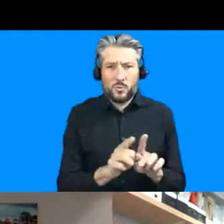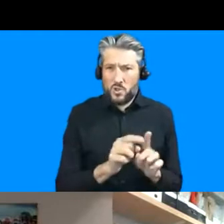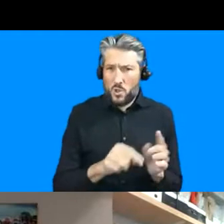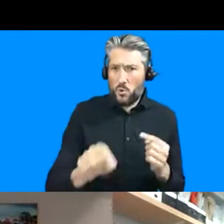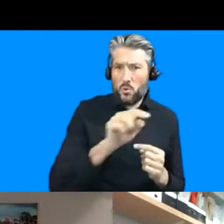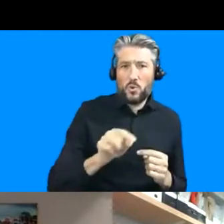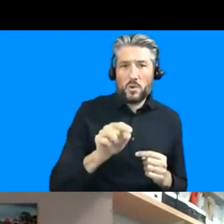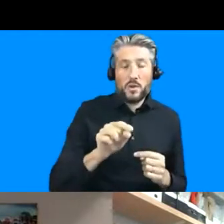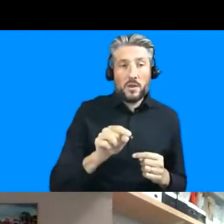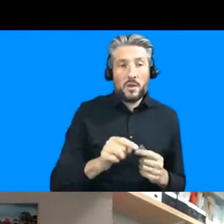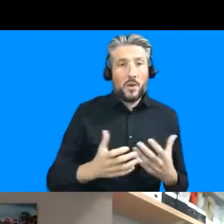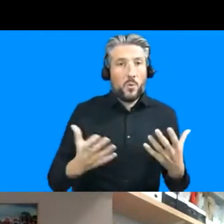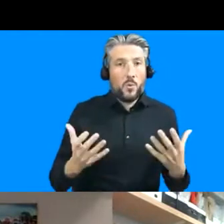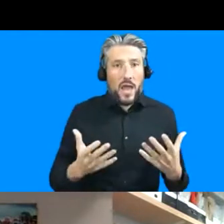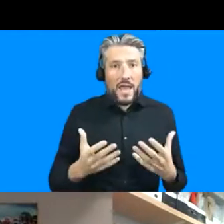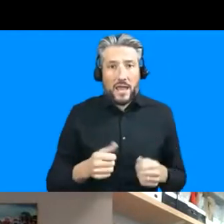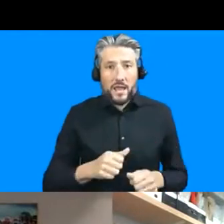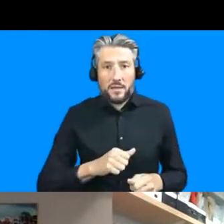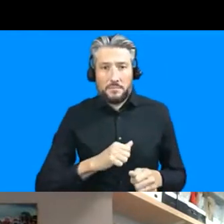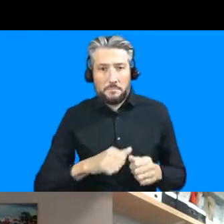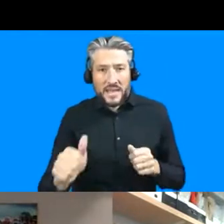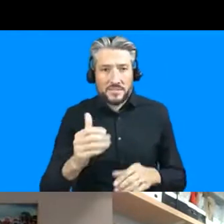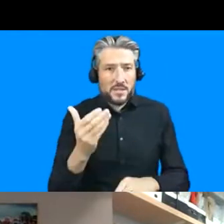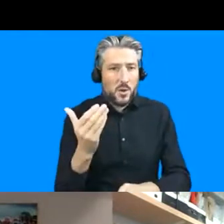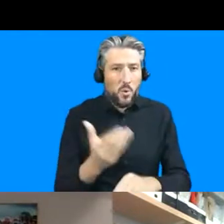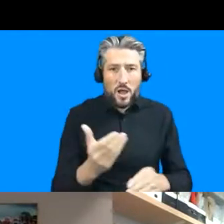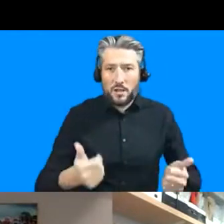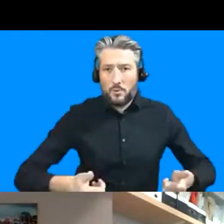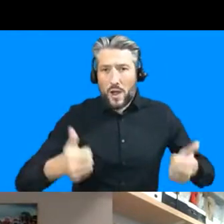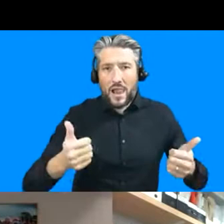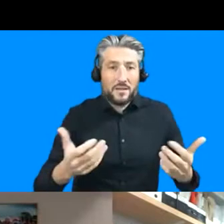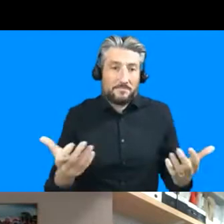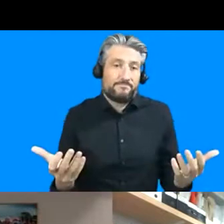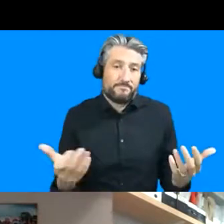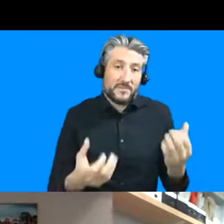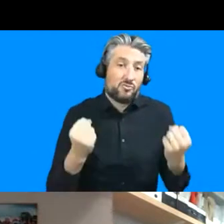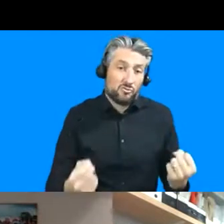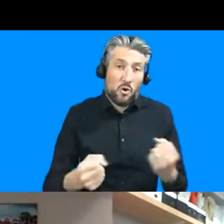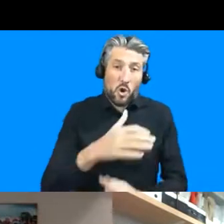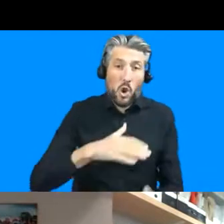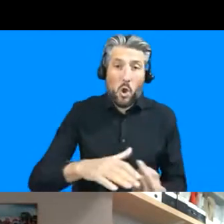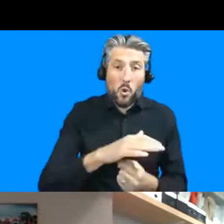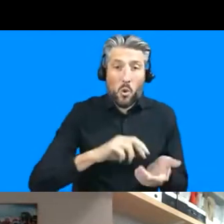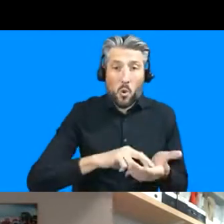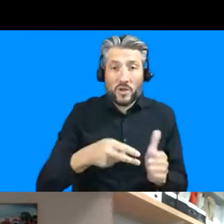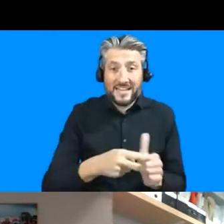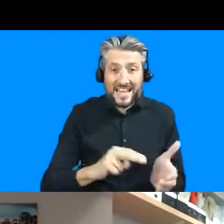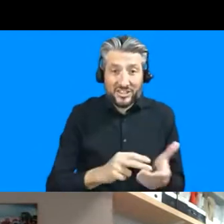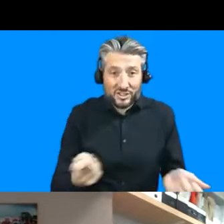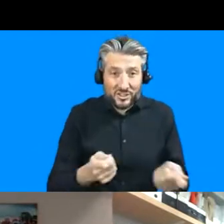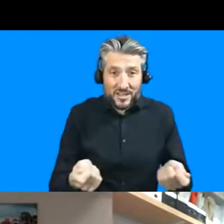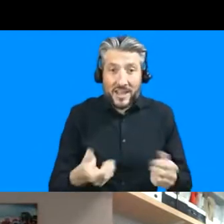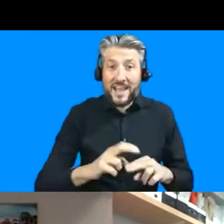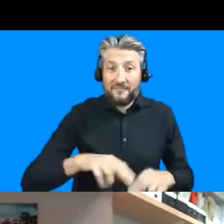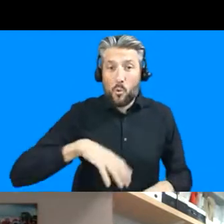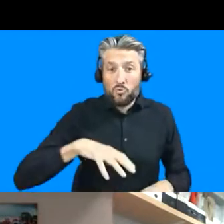working best is where there is kind of strong local organization and civil society already but where they've also been able